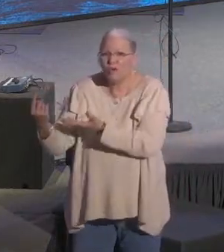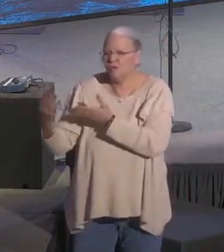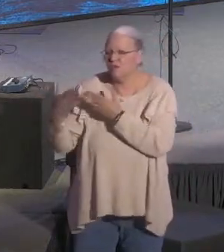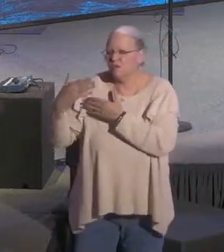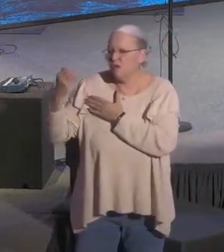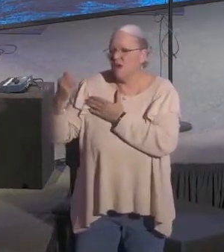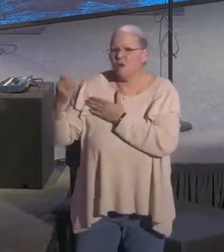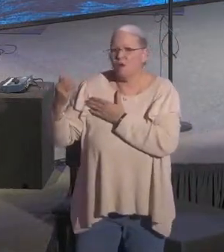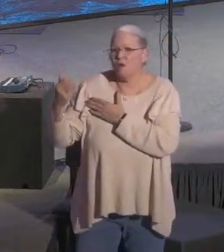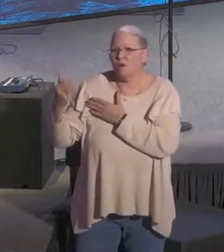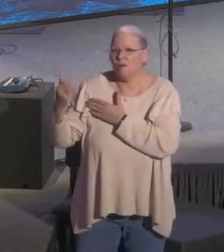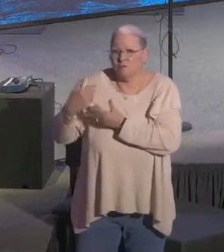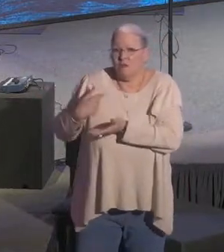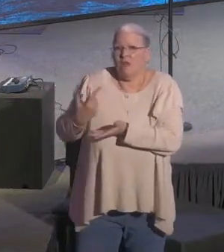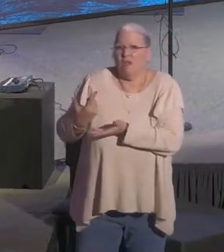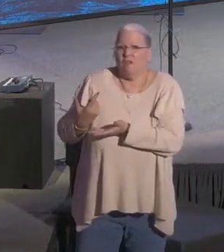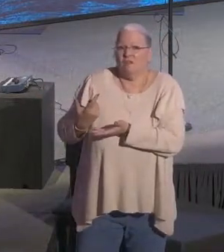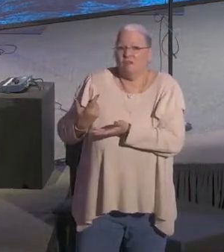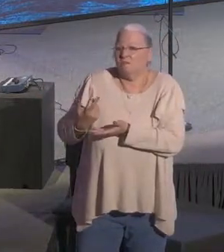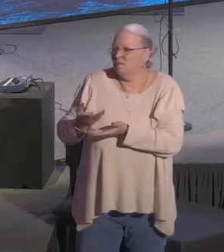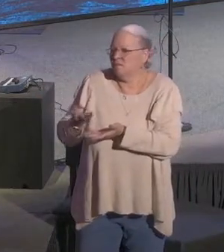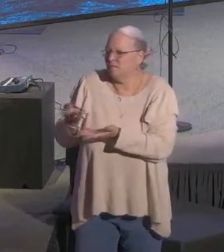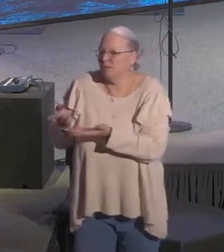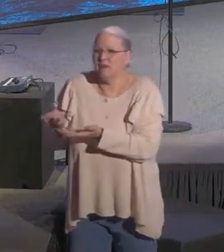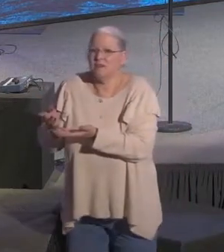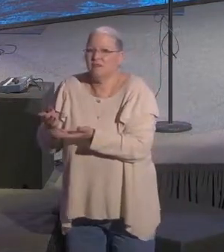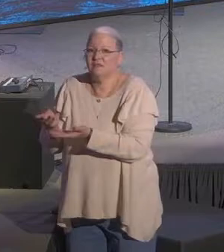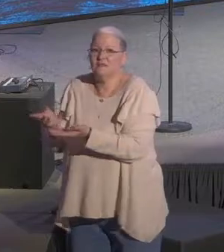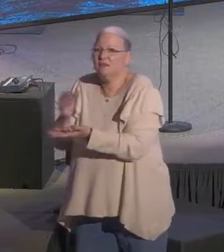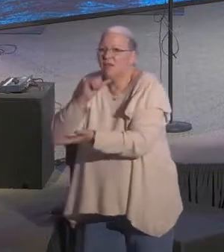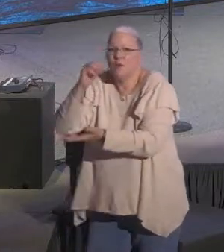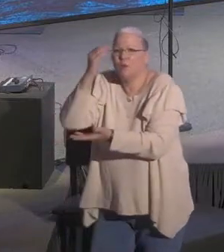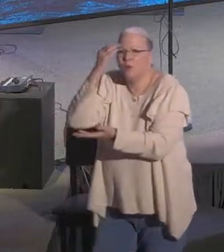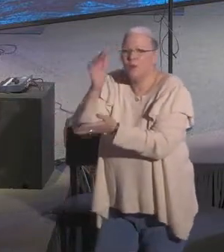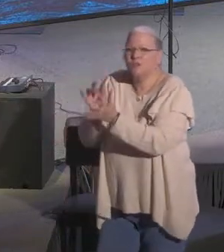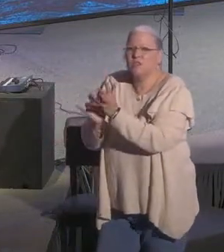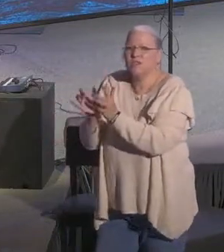but they don't know Jesus. And they need the gospel.